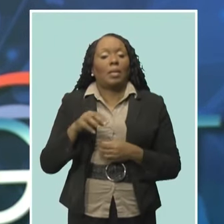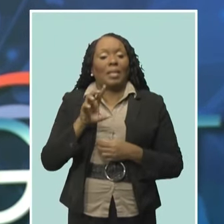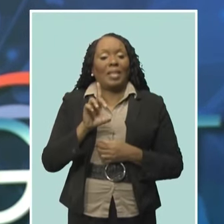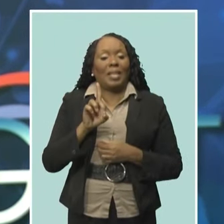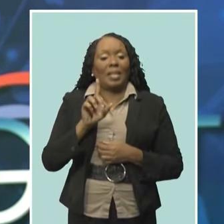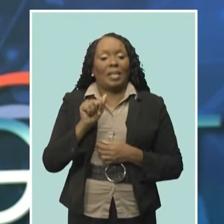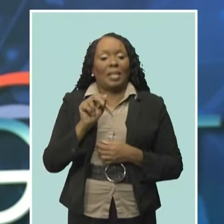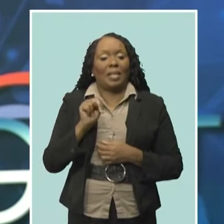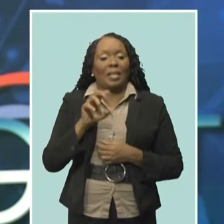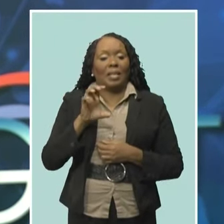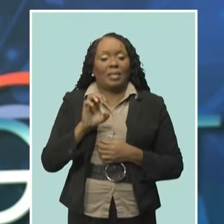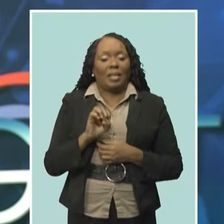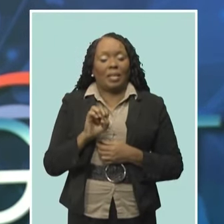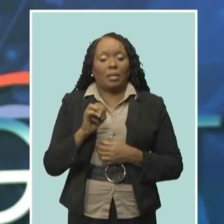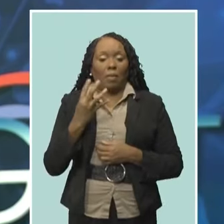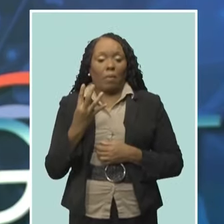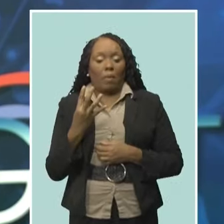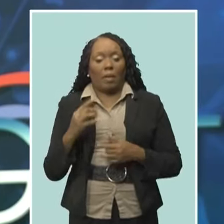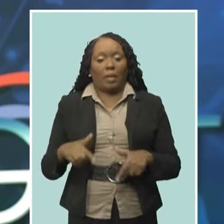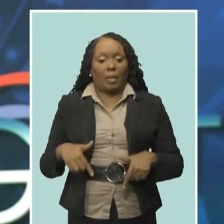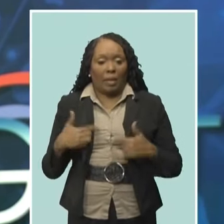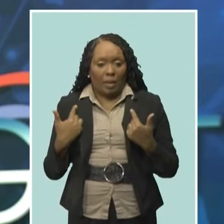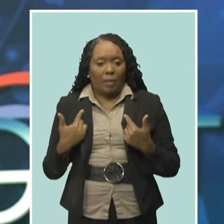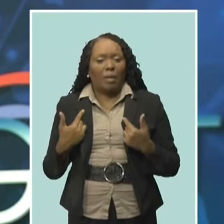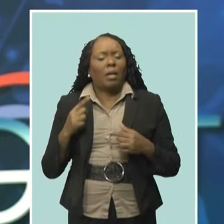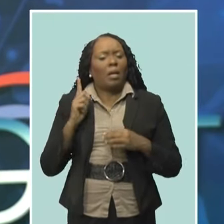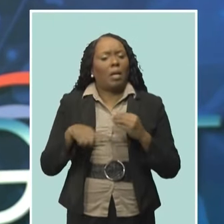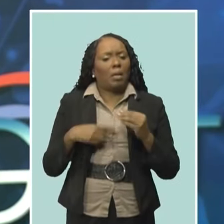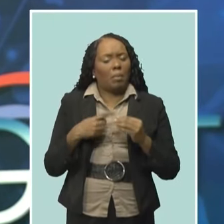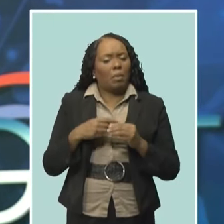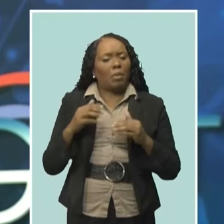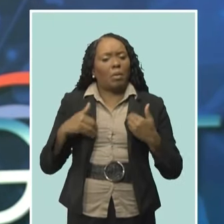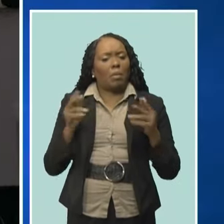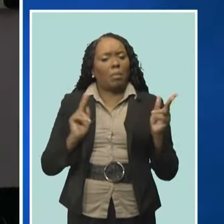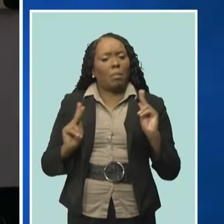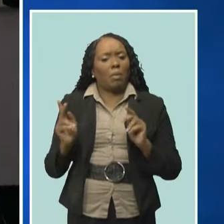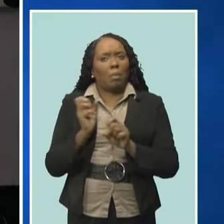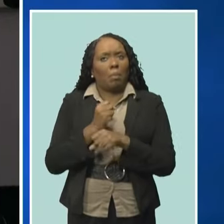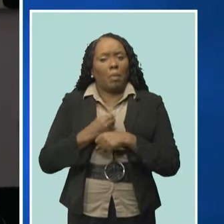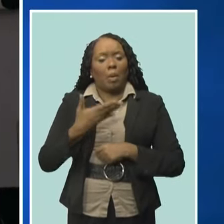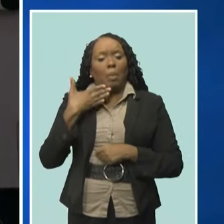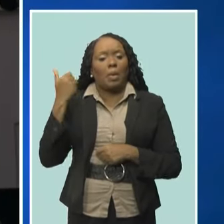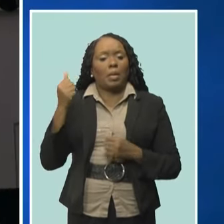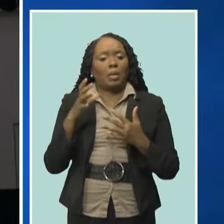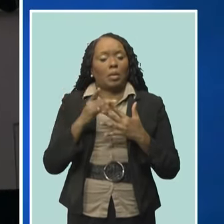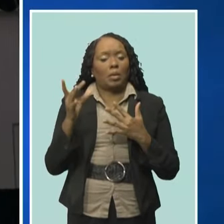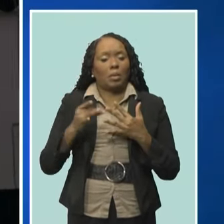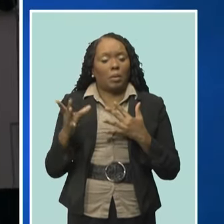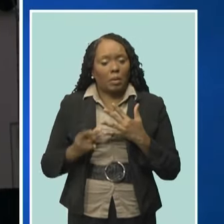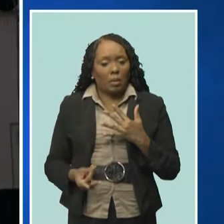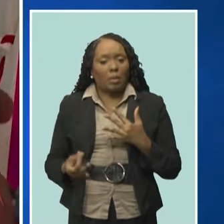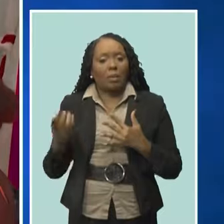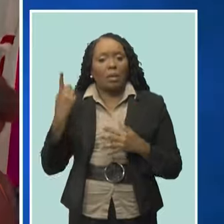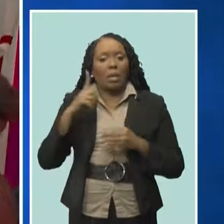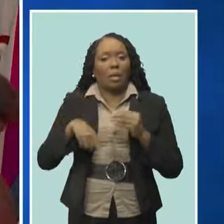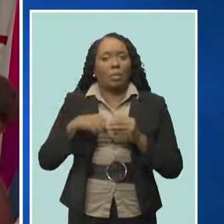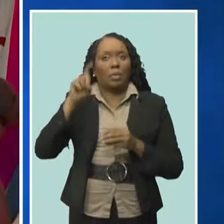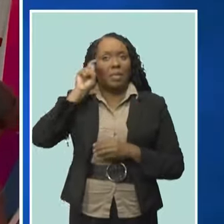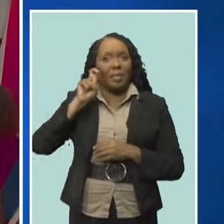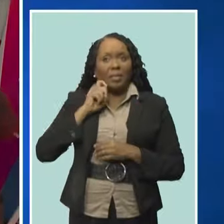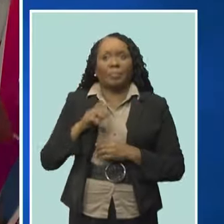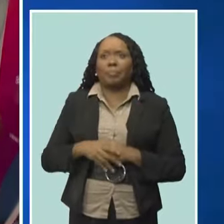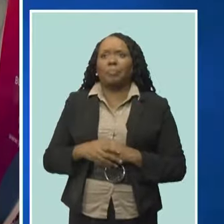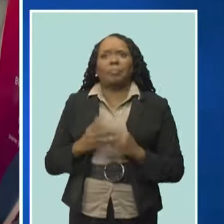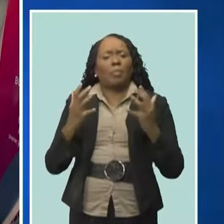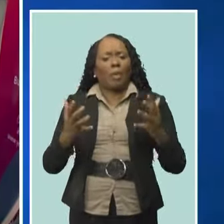youth on better sexual choices. Trevor Thorpe reports. This is the latest effort by Dance for Life to get young people to